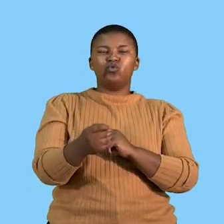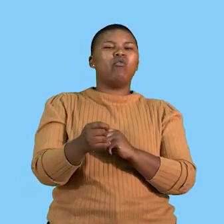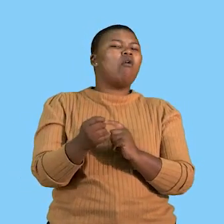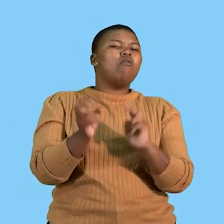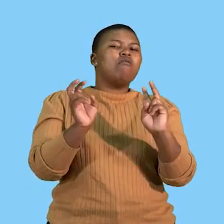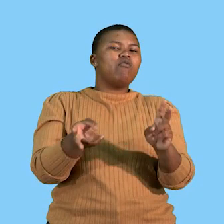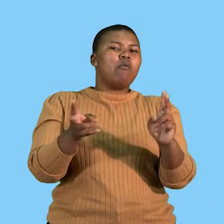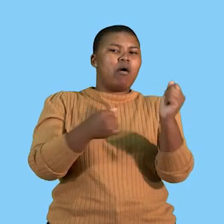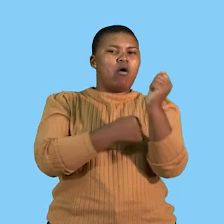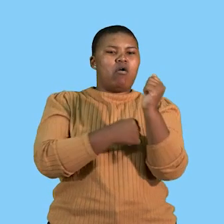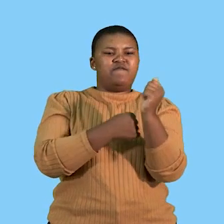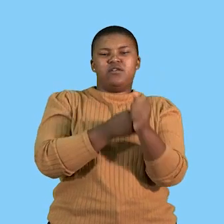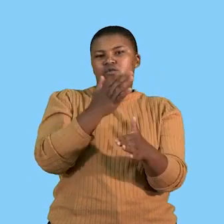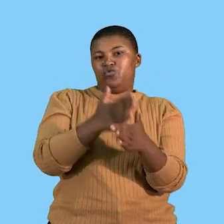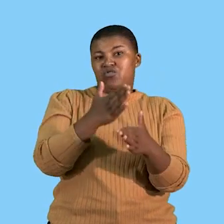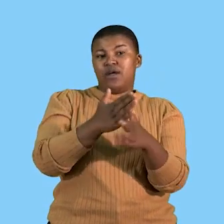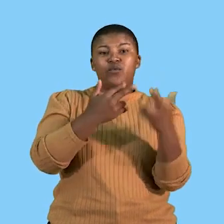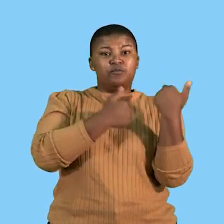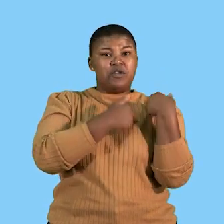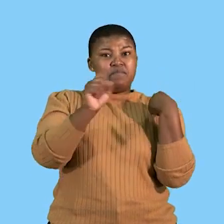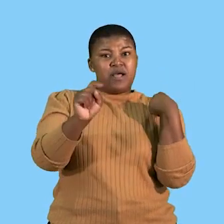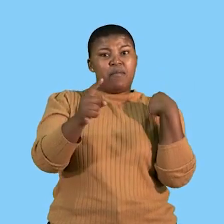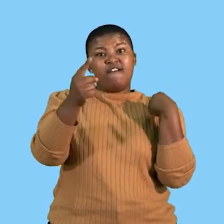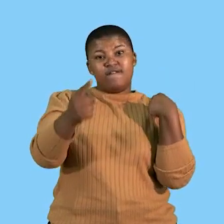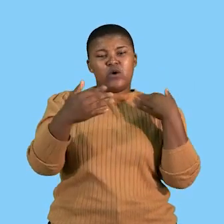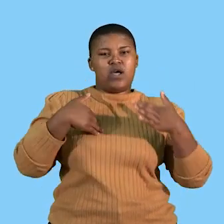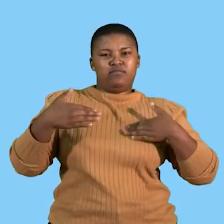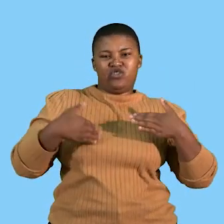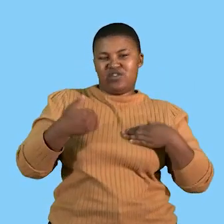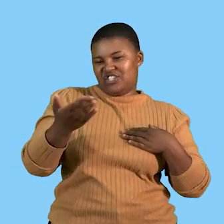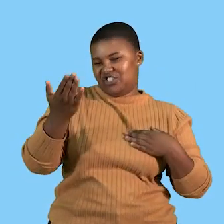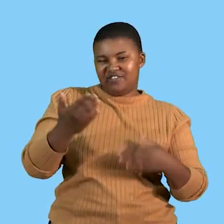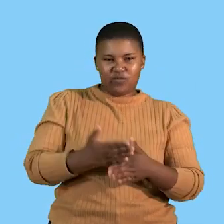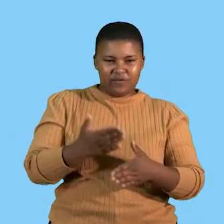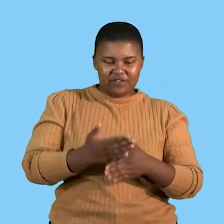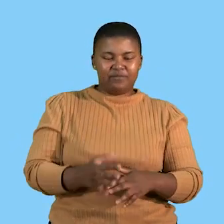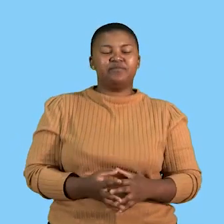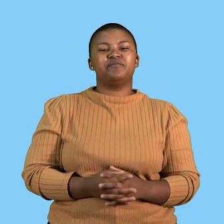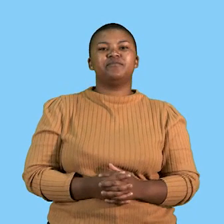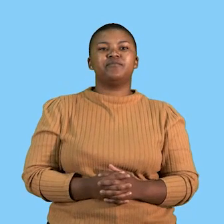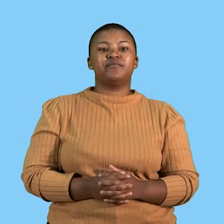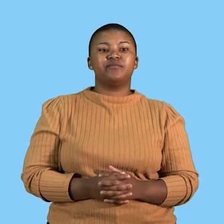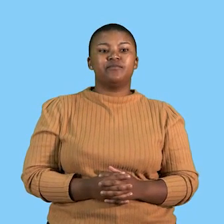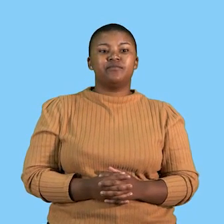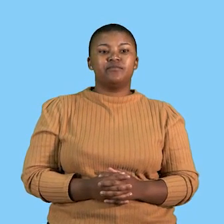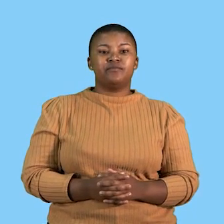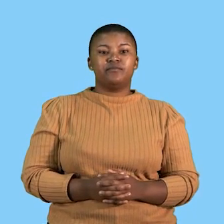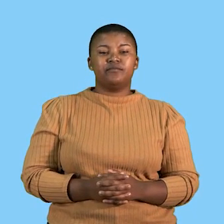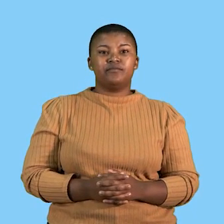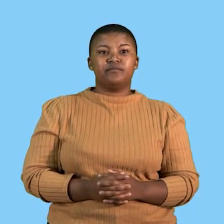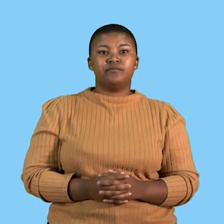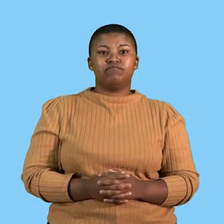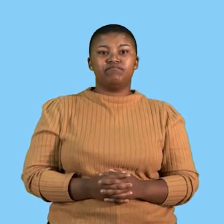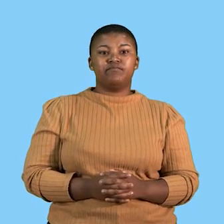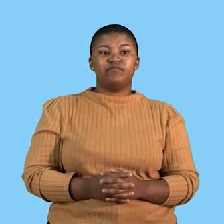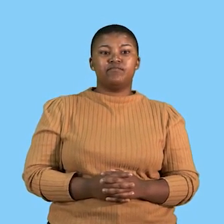office work. And that is the responsibilities of the administration function. And